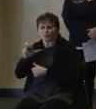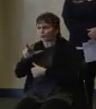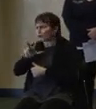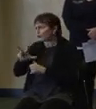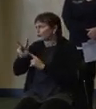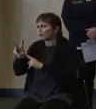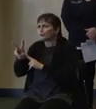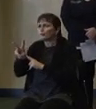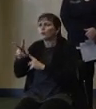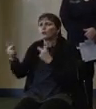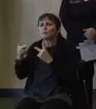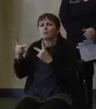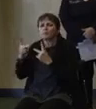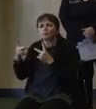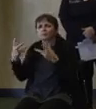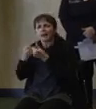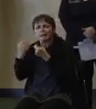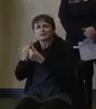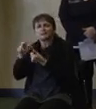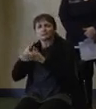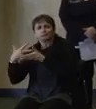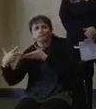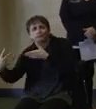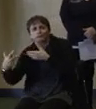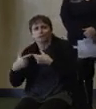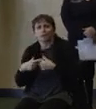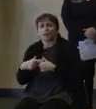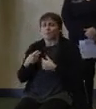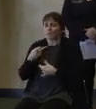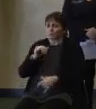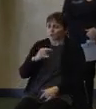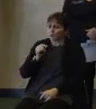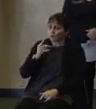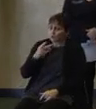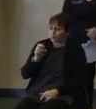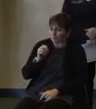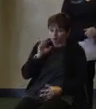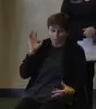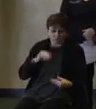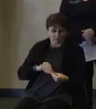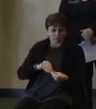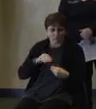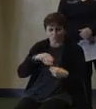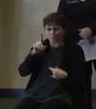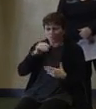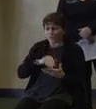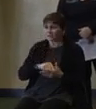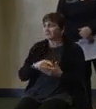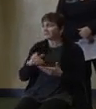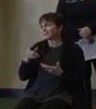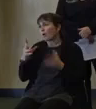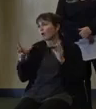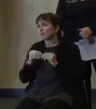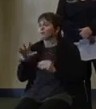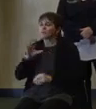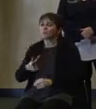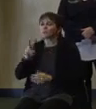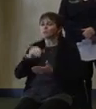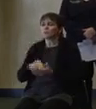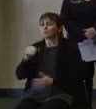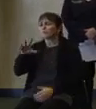turnpike and parkway, another 1,122. So you add all that up, that gets to about 2,500 or more